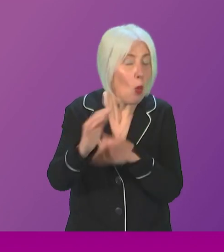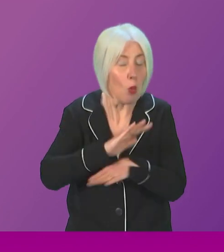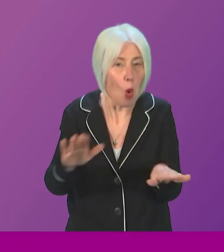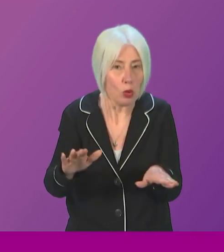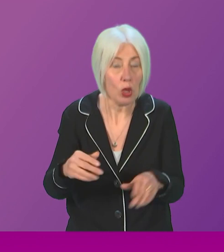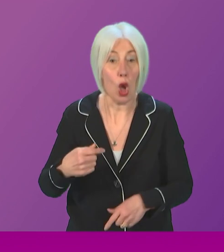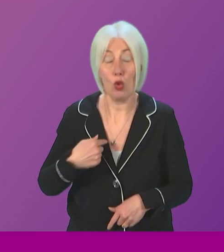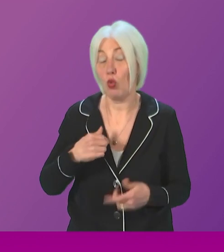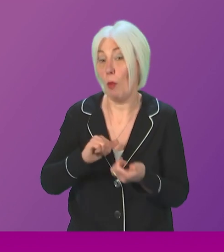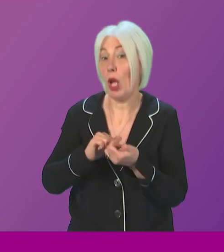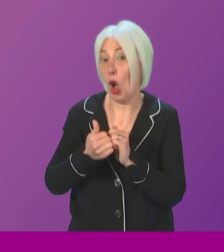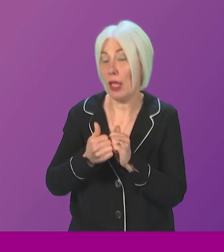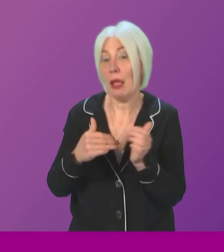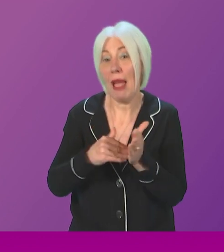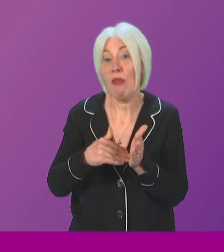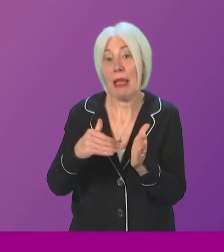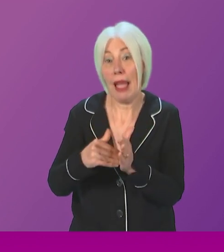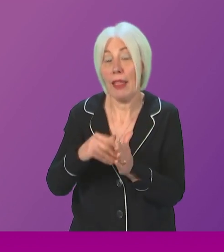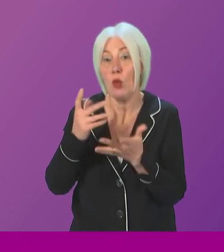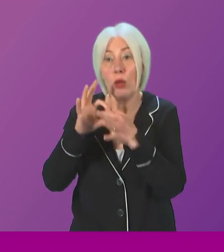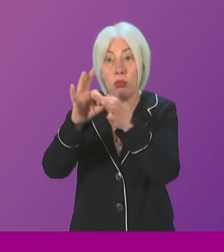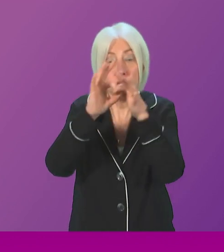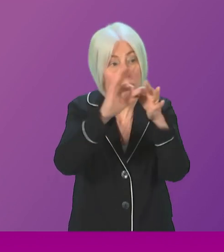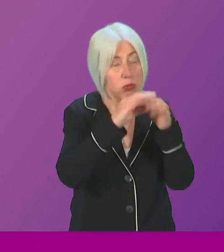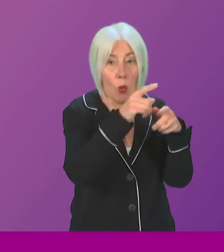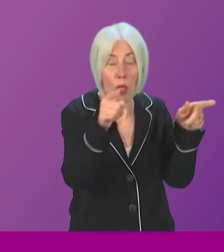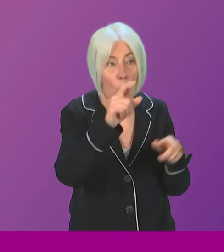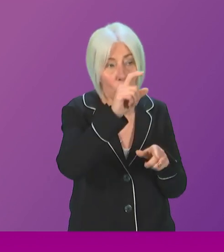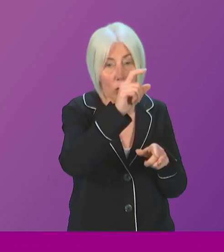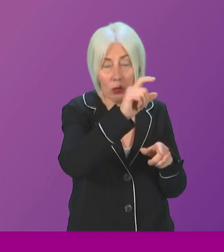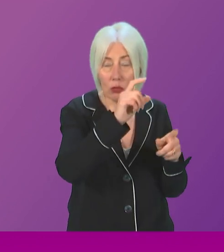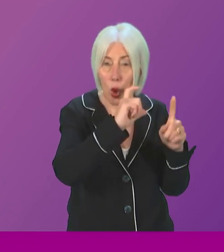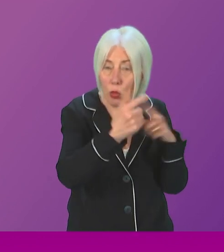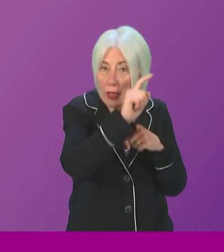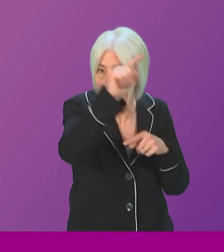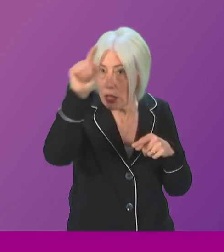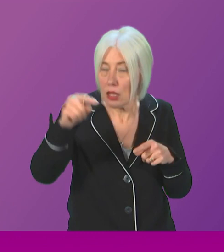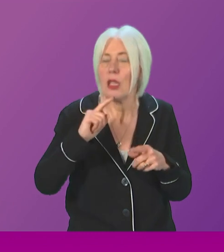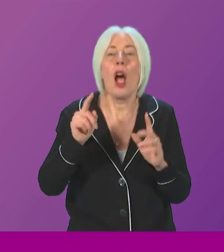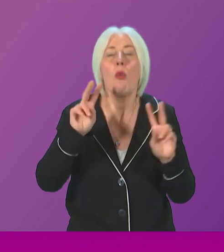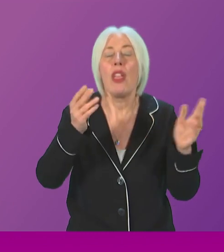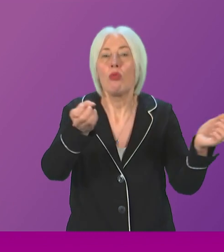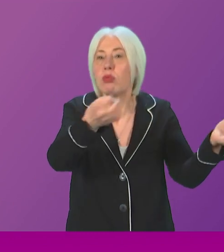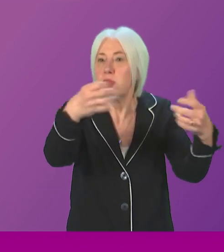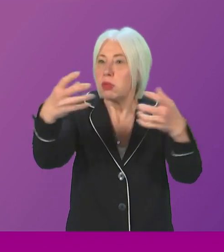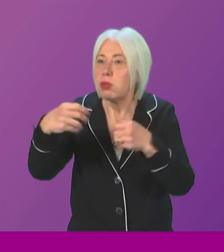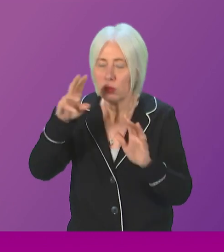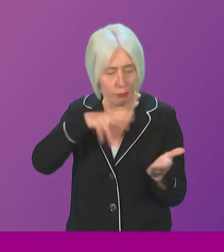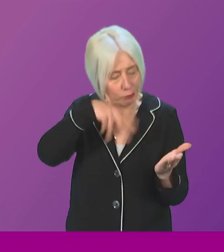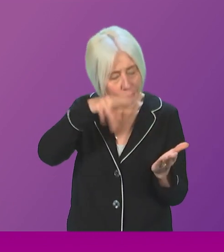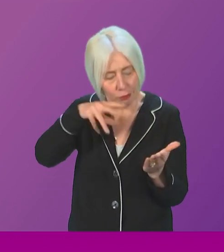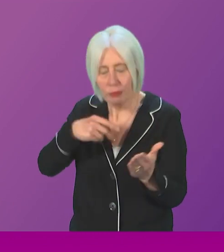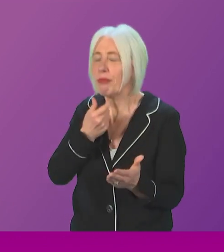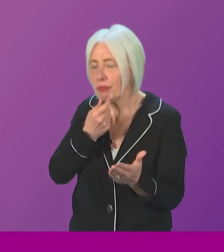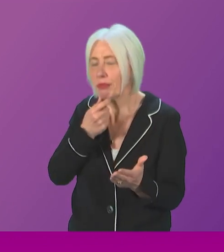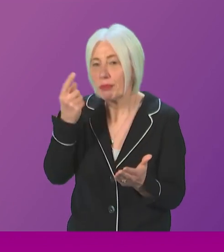Mary McAllen, will, of course, engage with those island communities, with those coastal communities. And we will analyse those responses very carefully. But for all of those